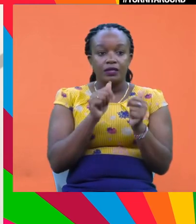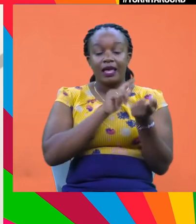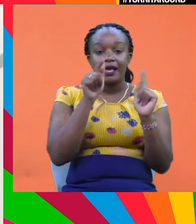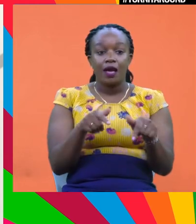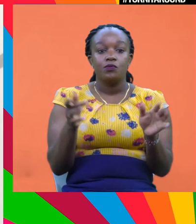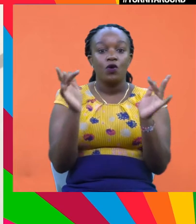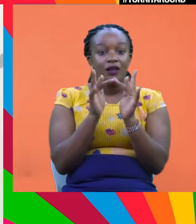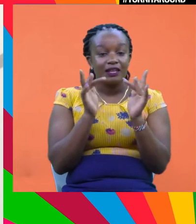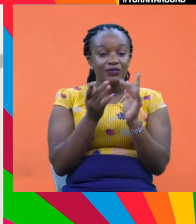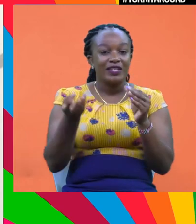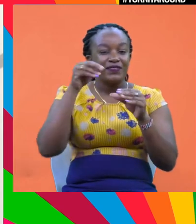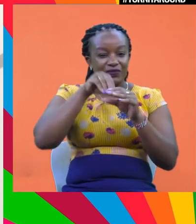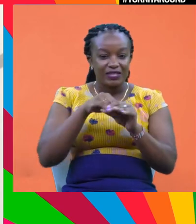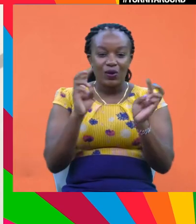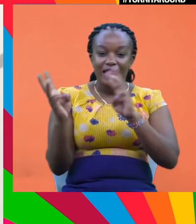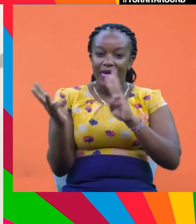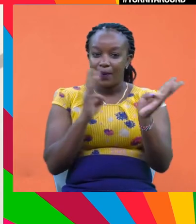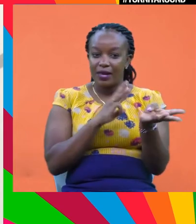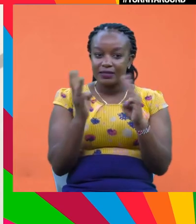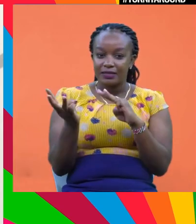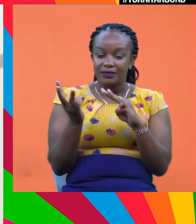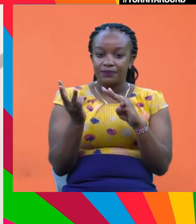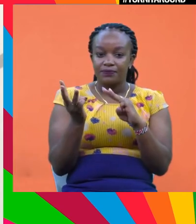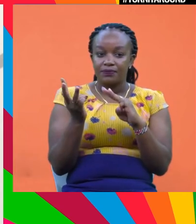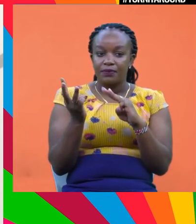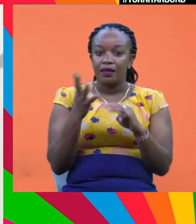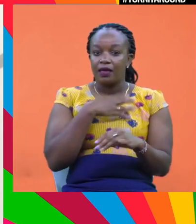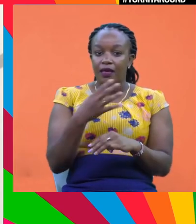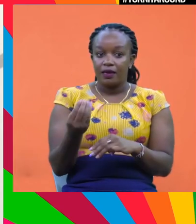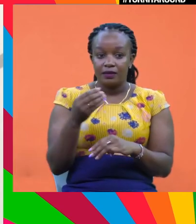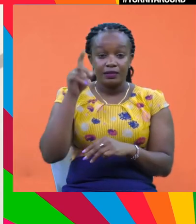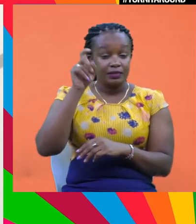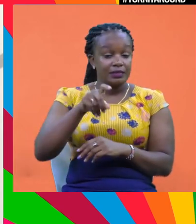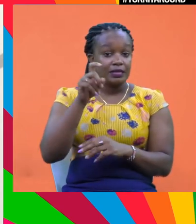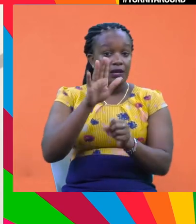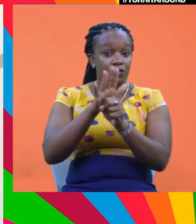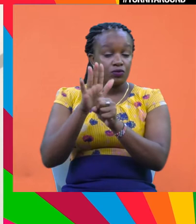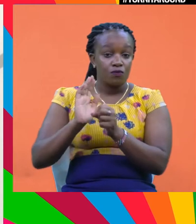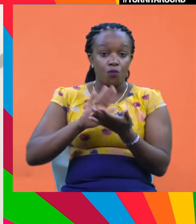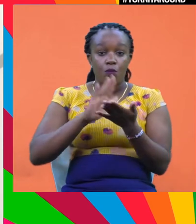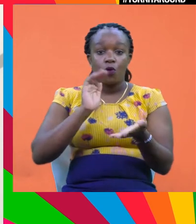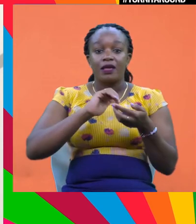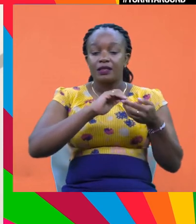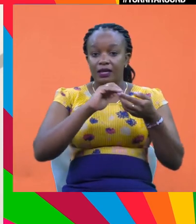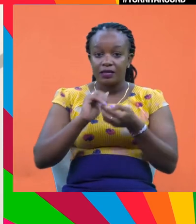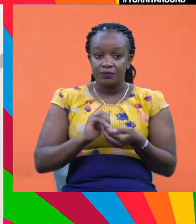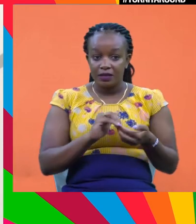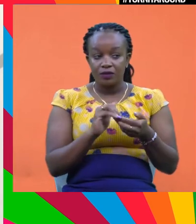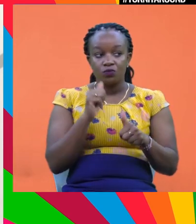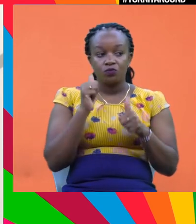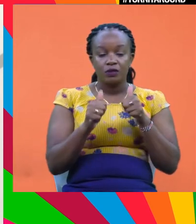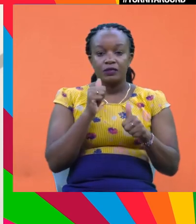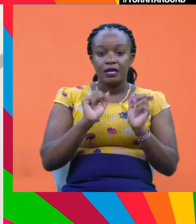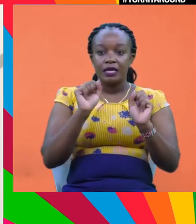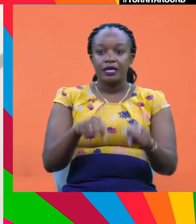online now to invest in climate. And that's extremely encouraging. But what we definitely need a lot more engagement to kind of